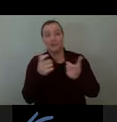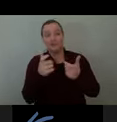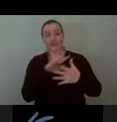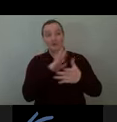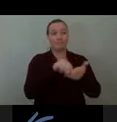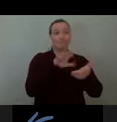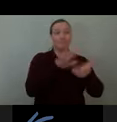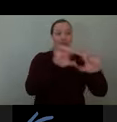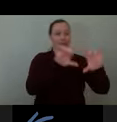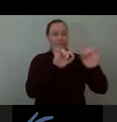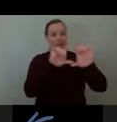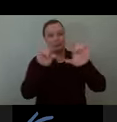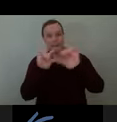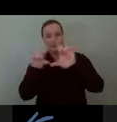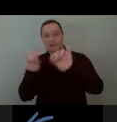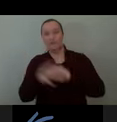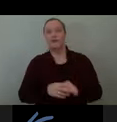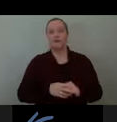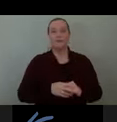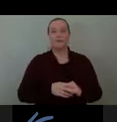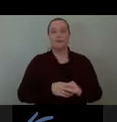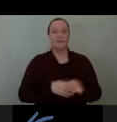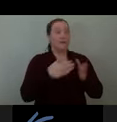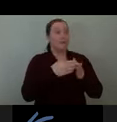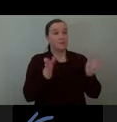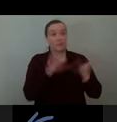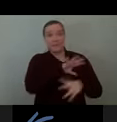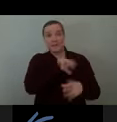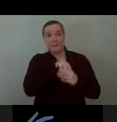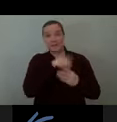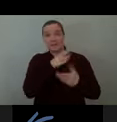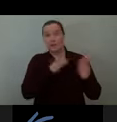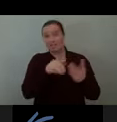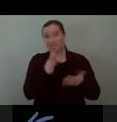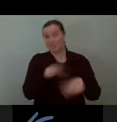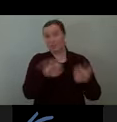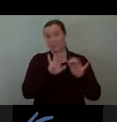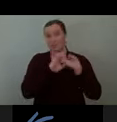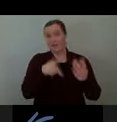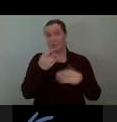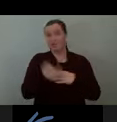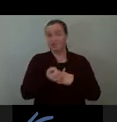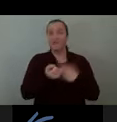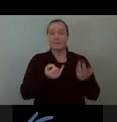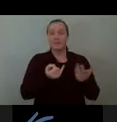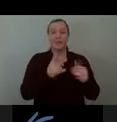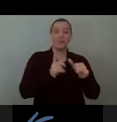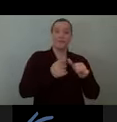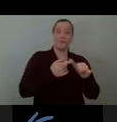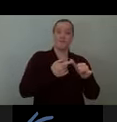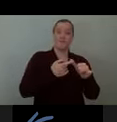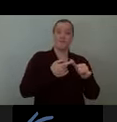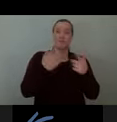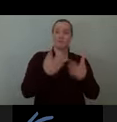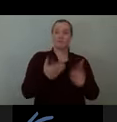so the public engagement piece is a really important part of this project in the first phase before project